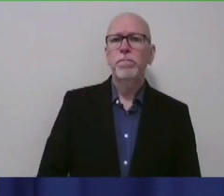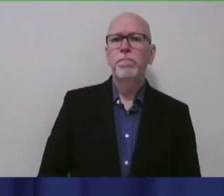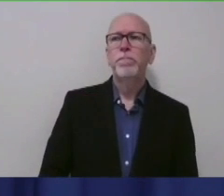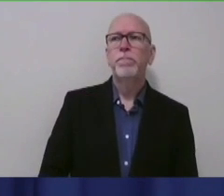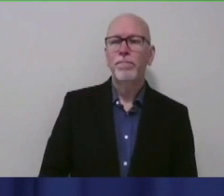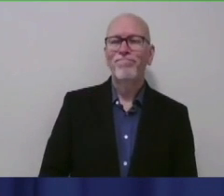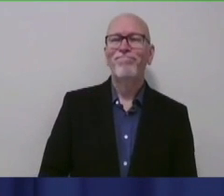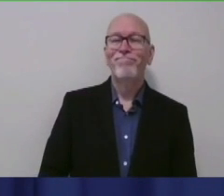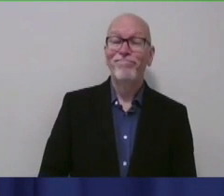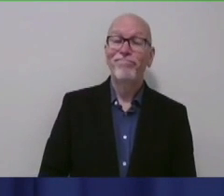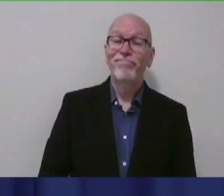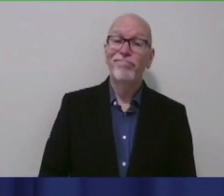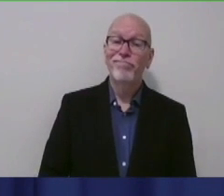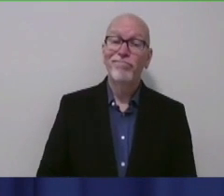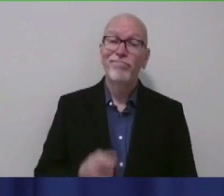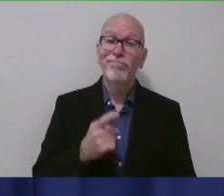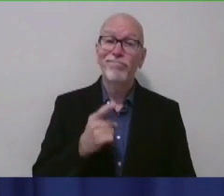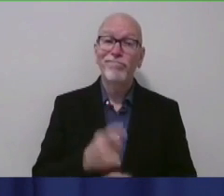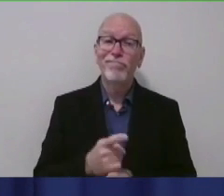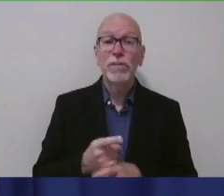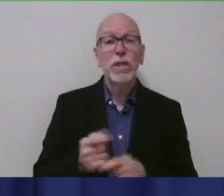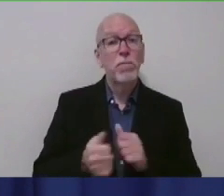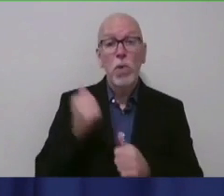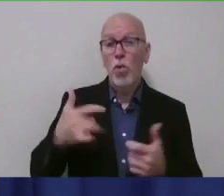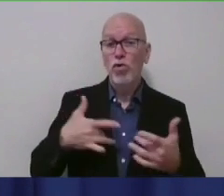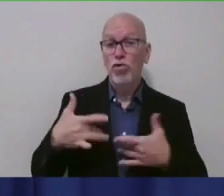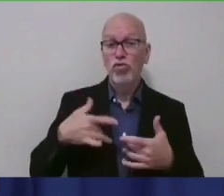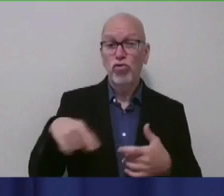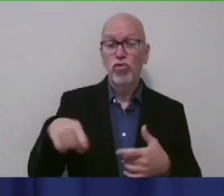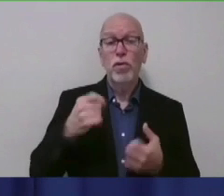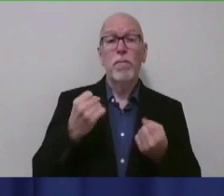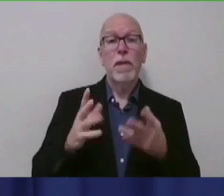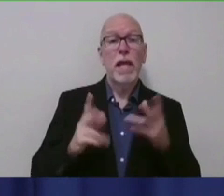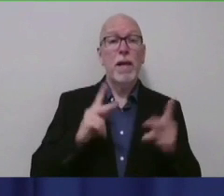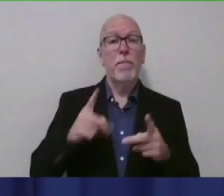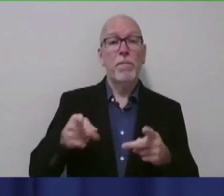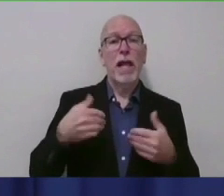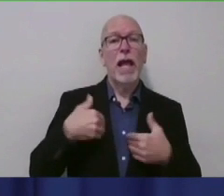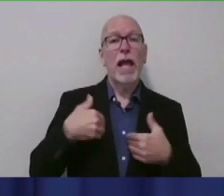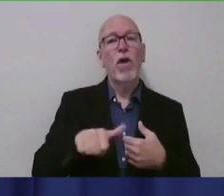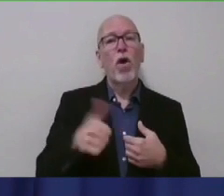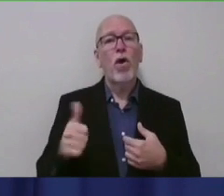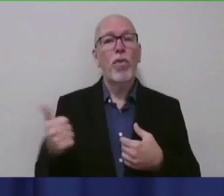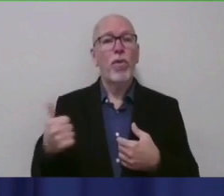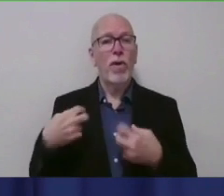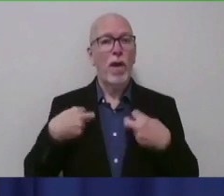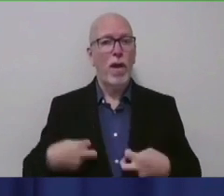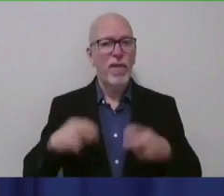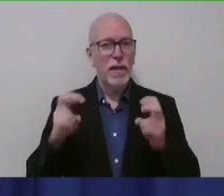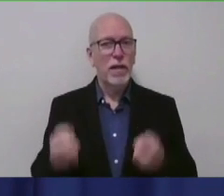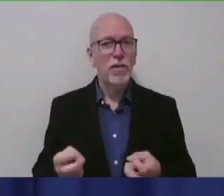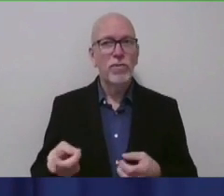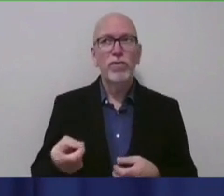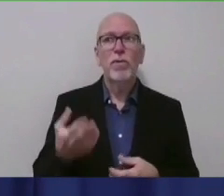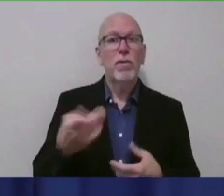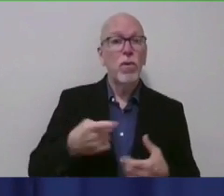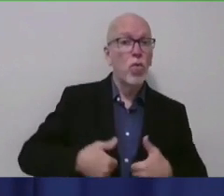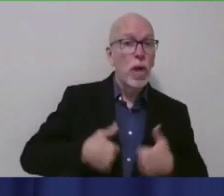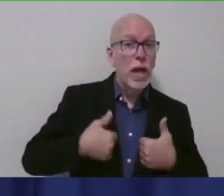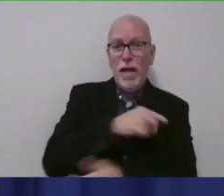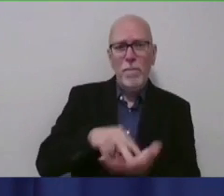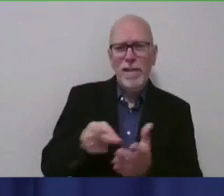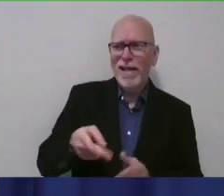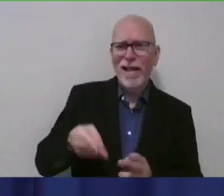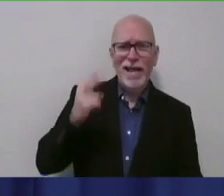the concern is, of course, that they, many people have other underlying health conditions, whether you're the resident there or the staff. And so